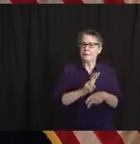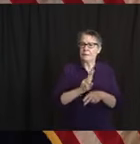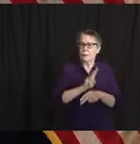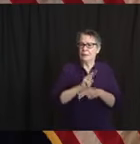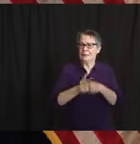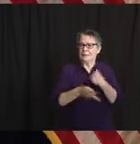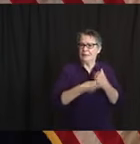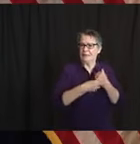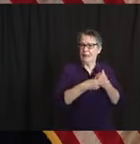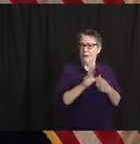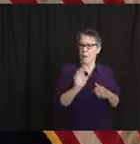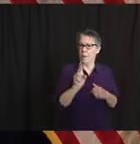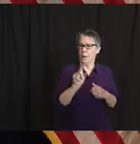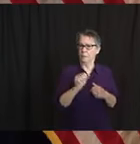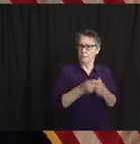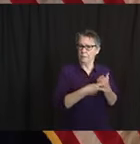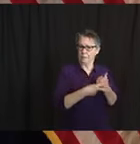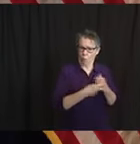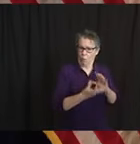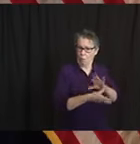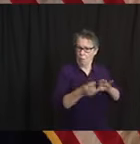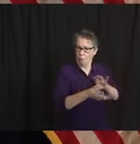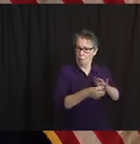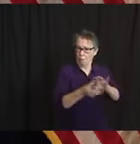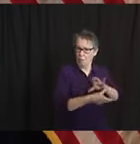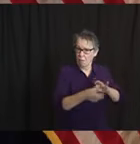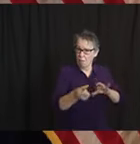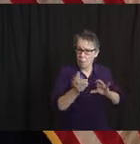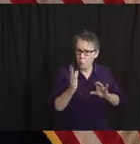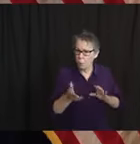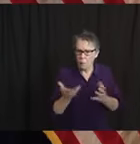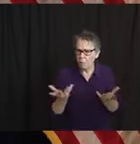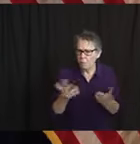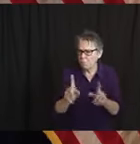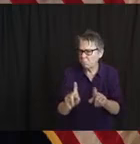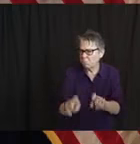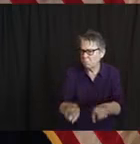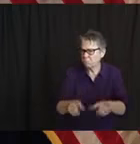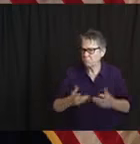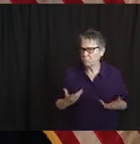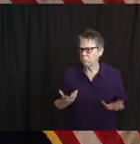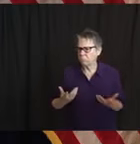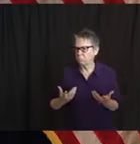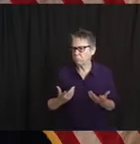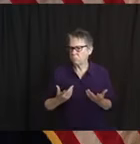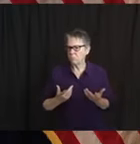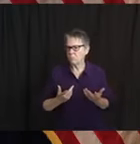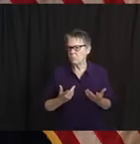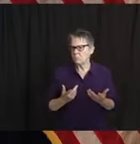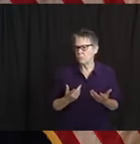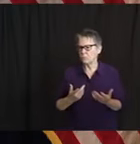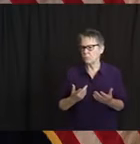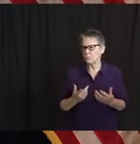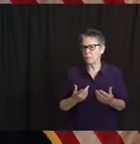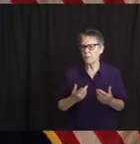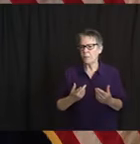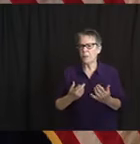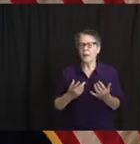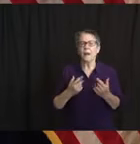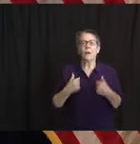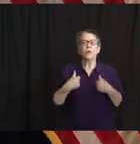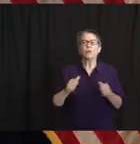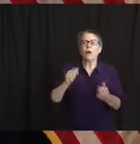As a general matter, we are trying to take as much advantage of a low interest rate environment as possible. So